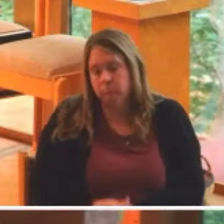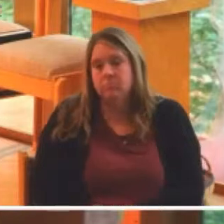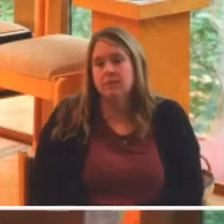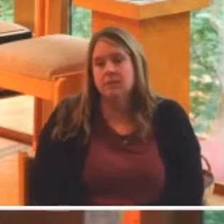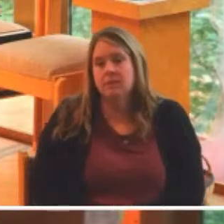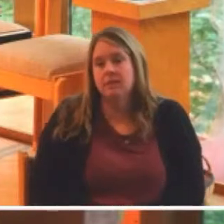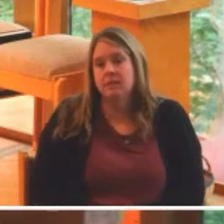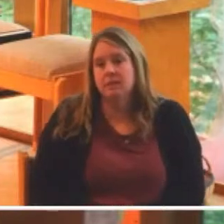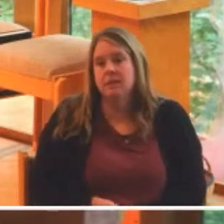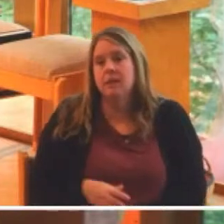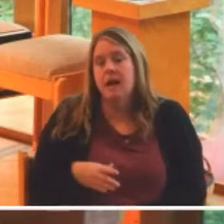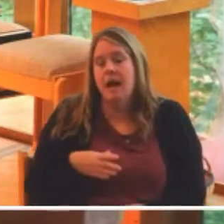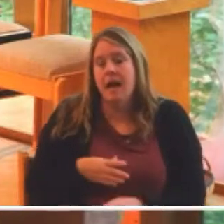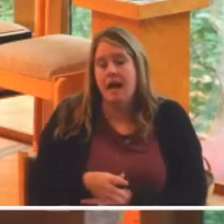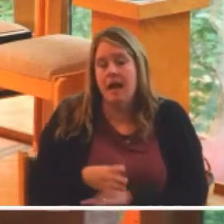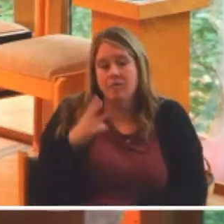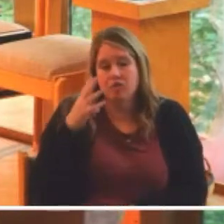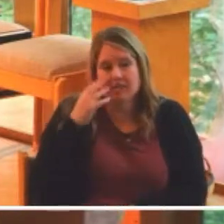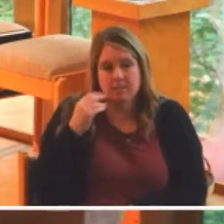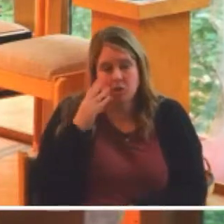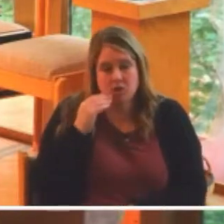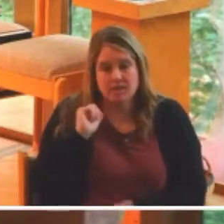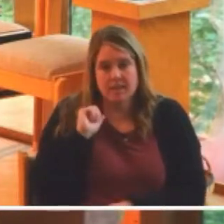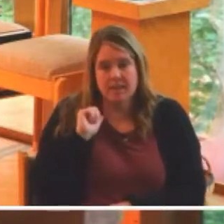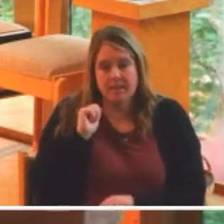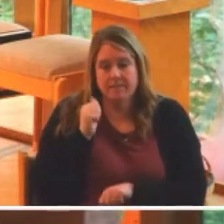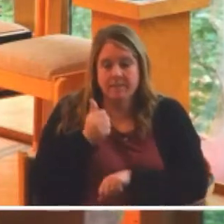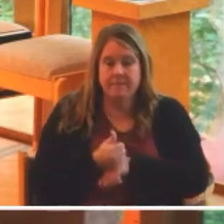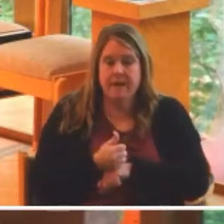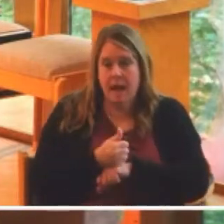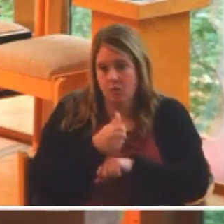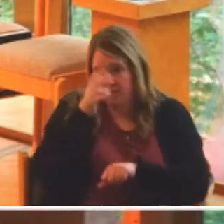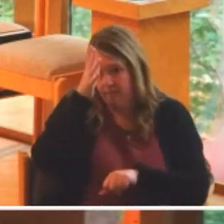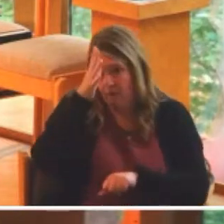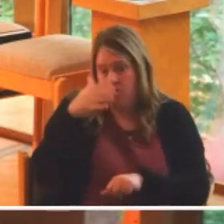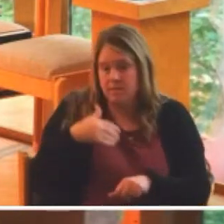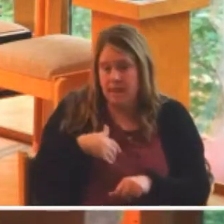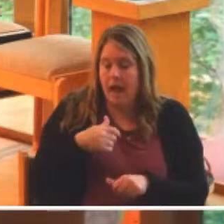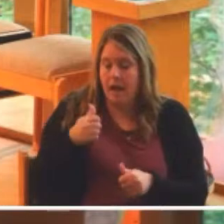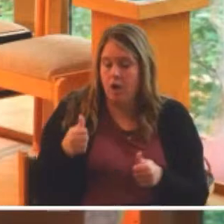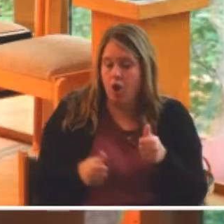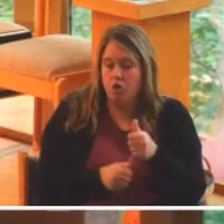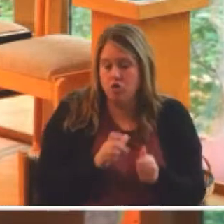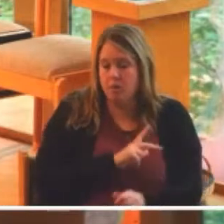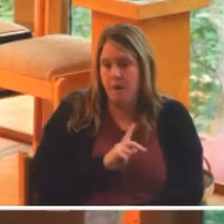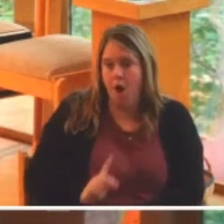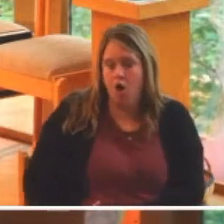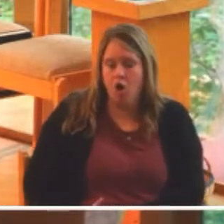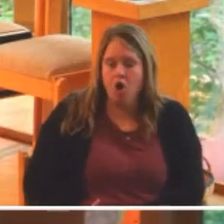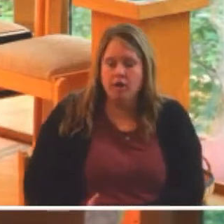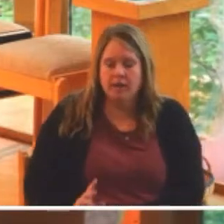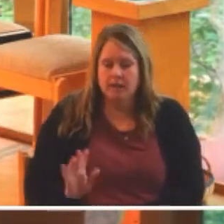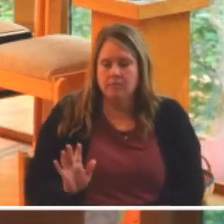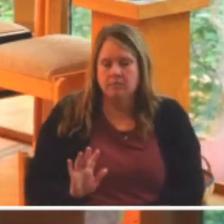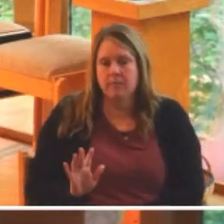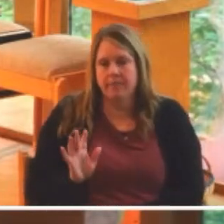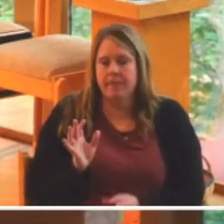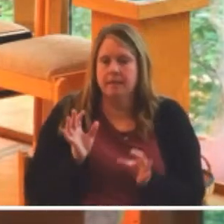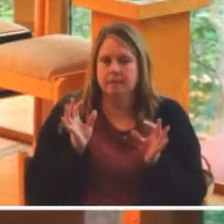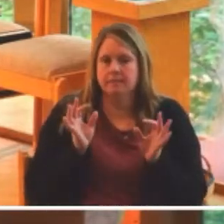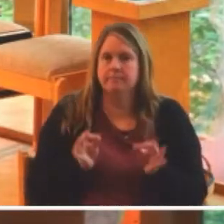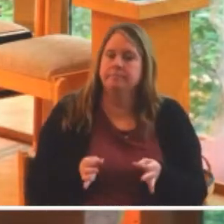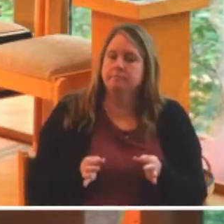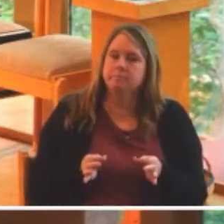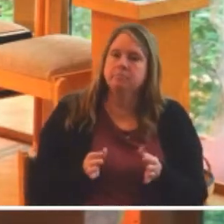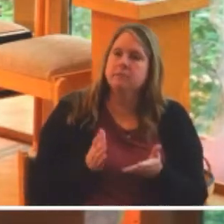After the experience that our Founding Fathers had under a monarchy, they move forward with the idea that some of